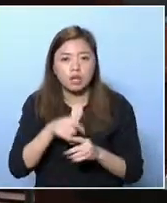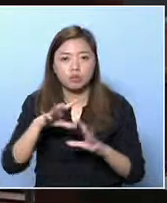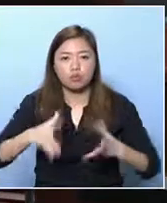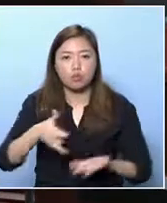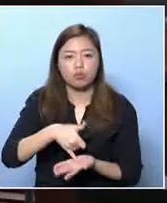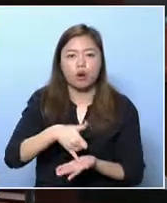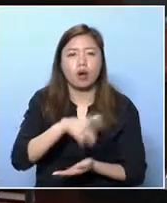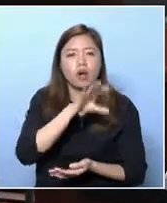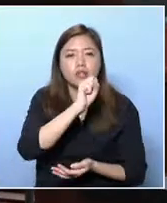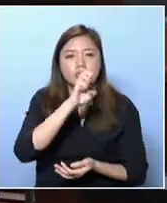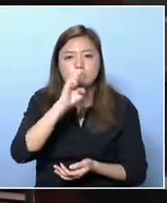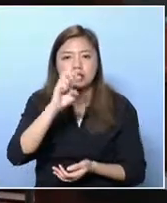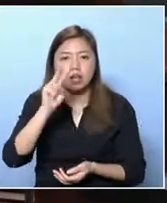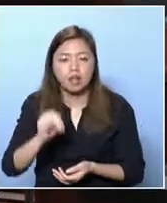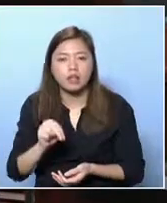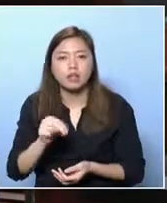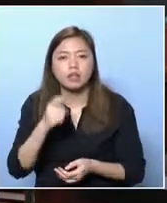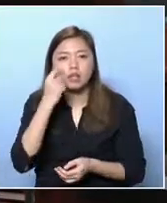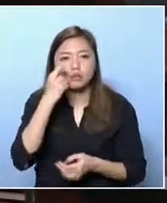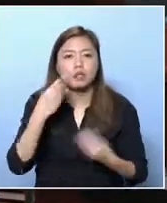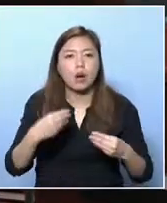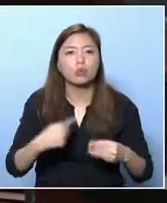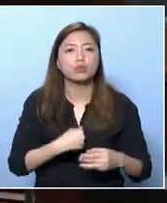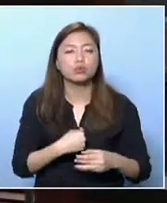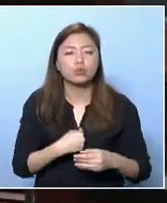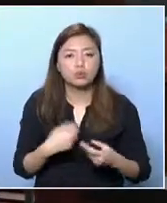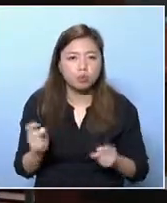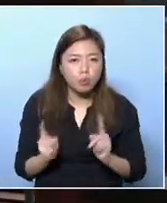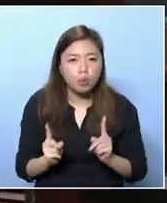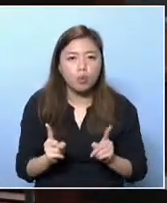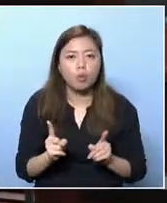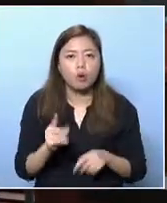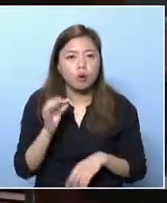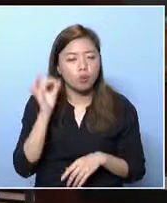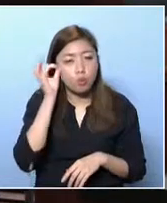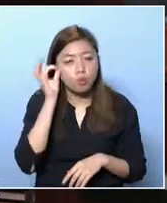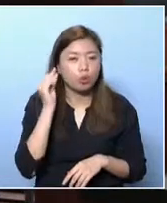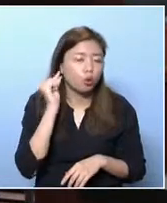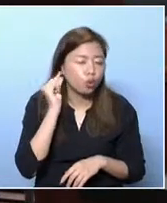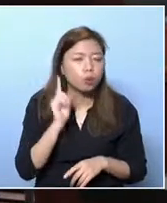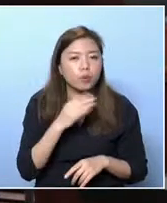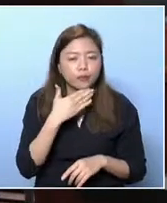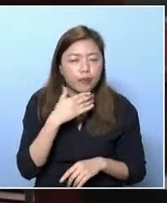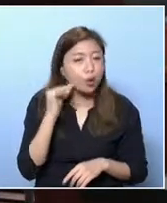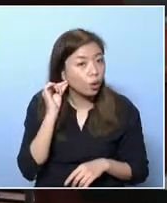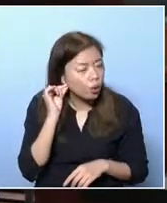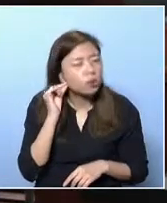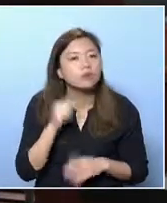we've just got only a few. And also when it comes to ASEAN children, or the